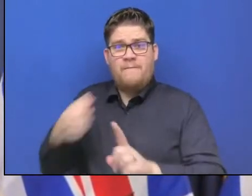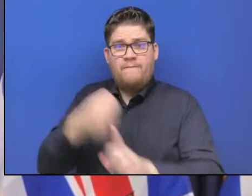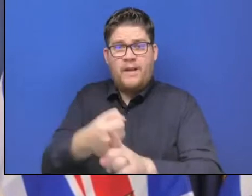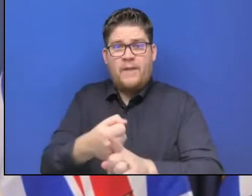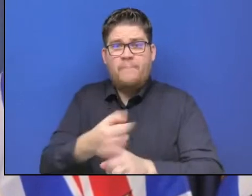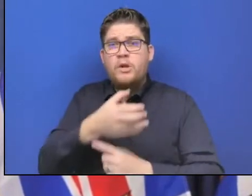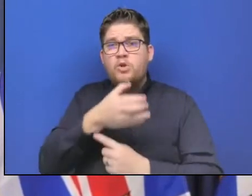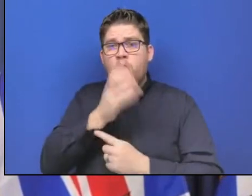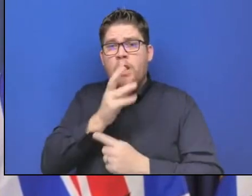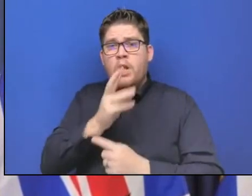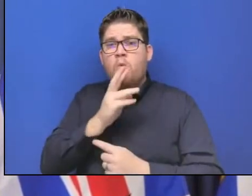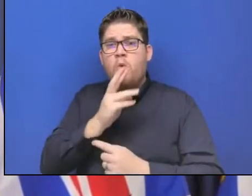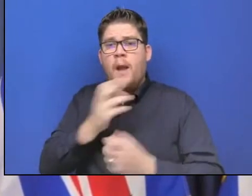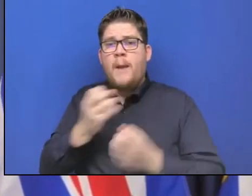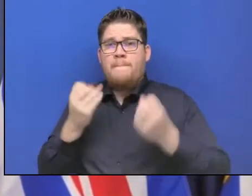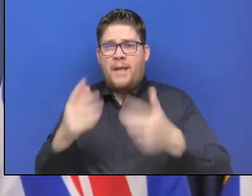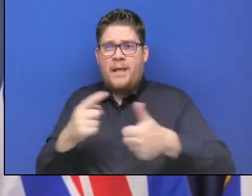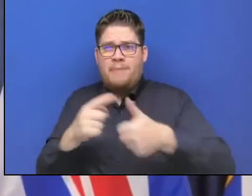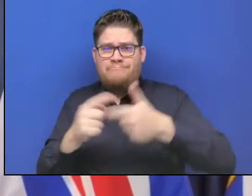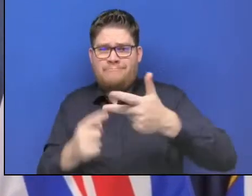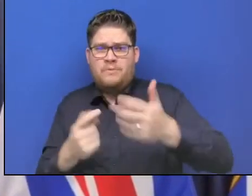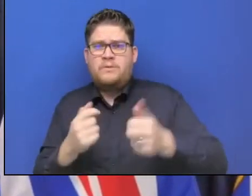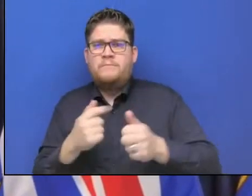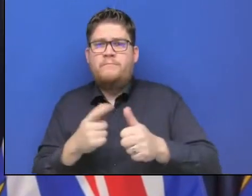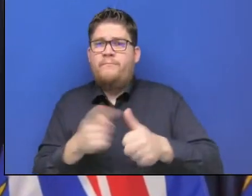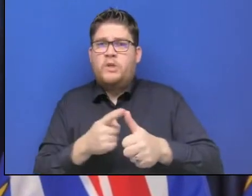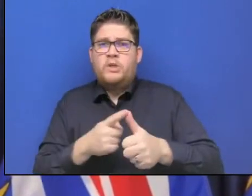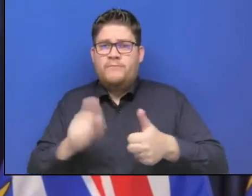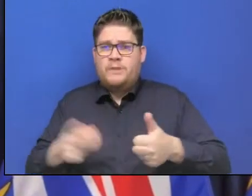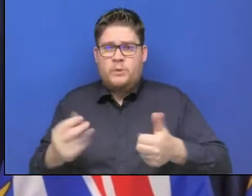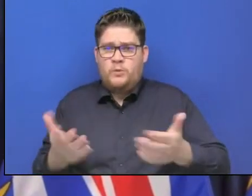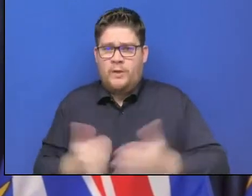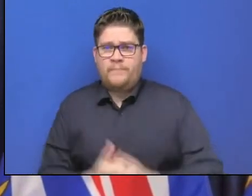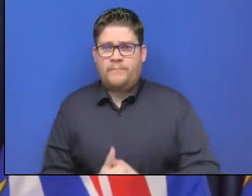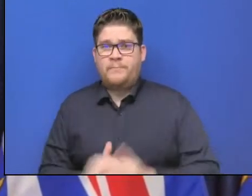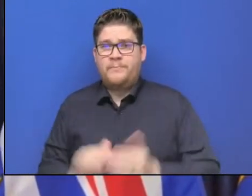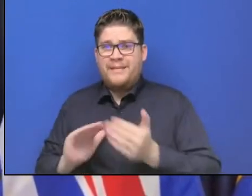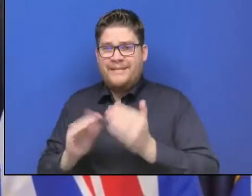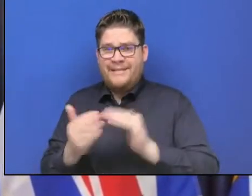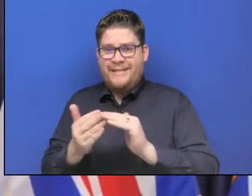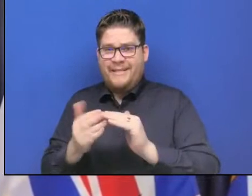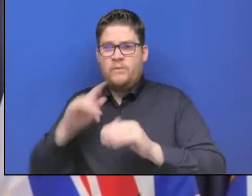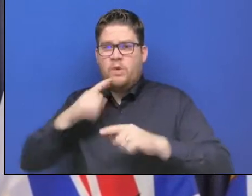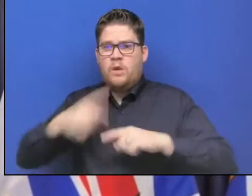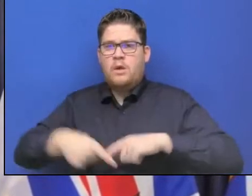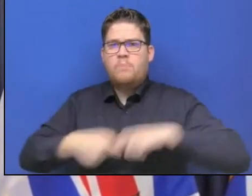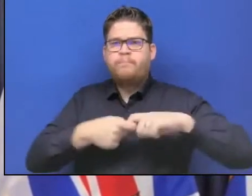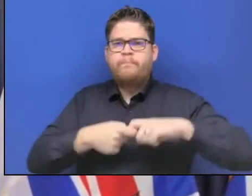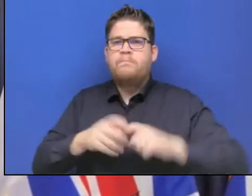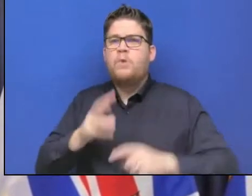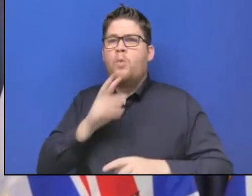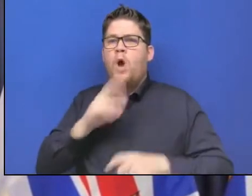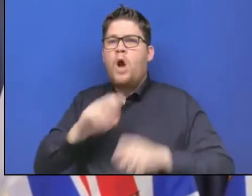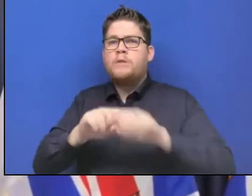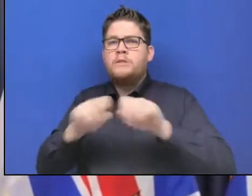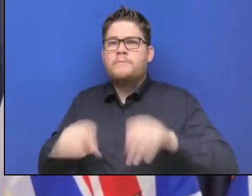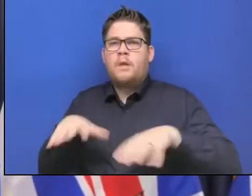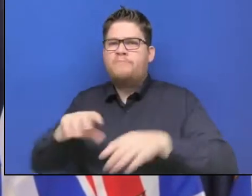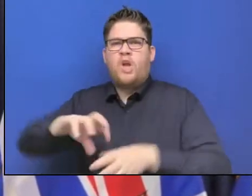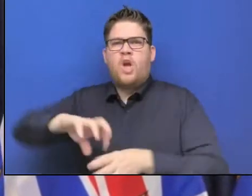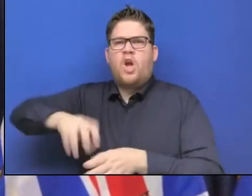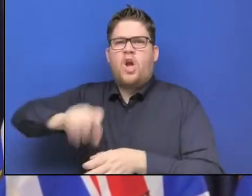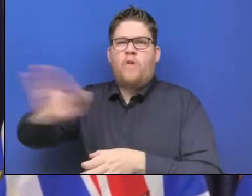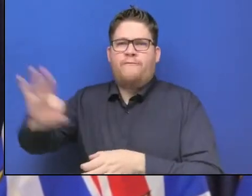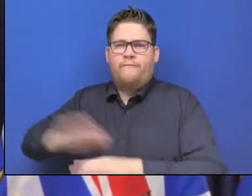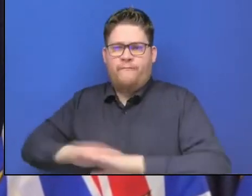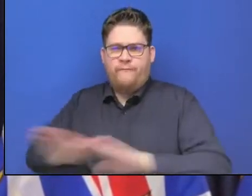shut down their water system to protect the overall water system. At the same time, are aware. And then manure systems were